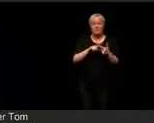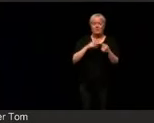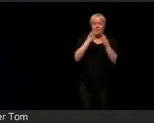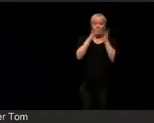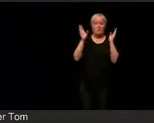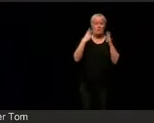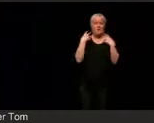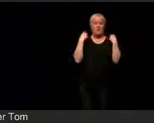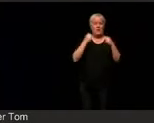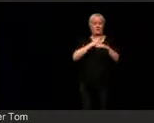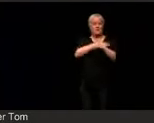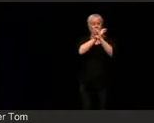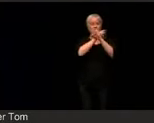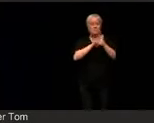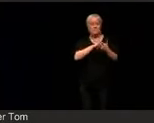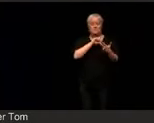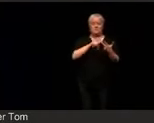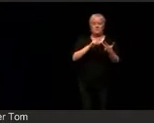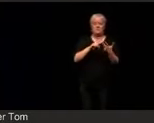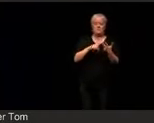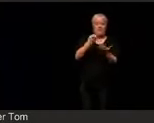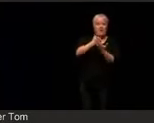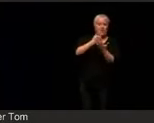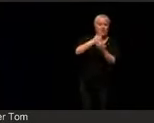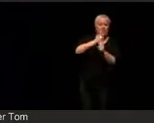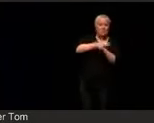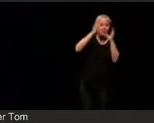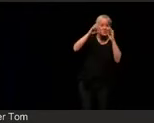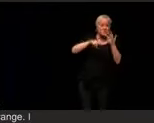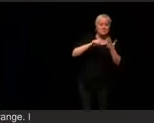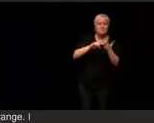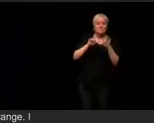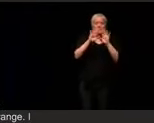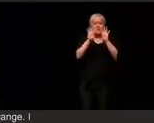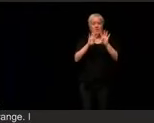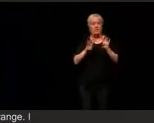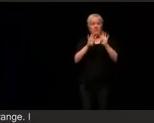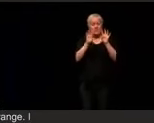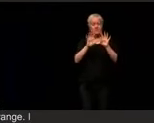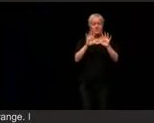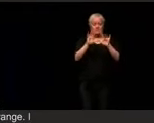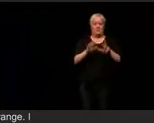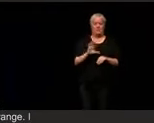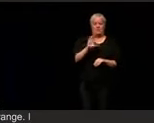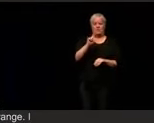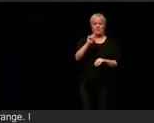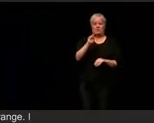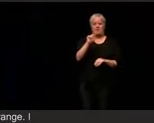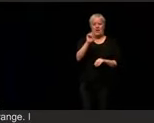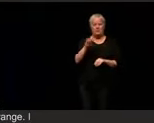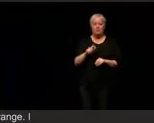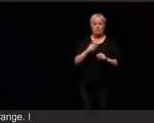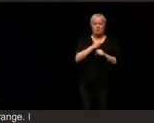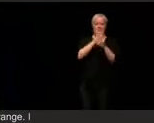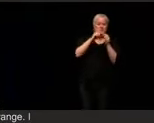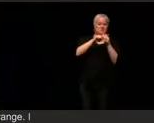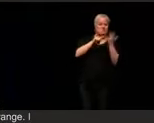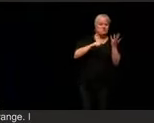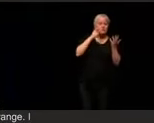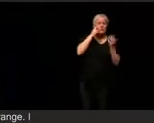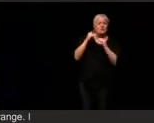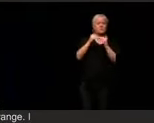related economic crisis, climate crisis, a democracy crisis, a racial justice crisis, challenging